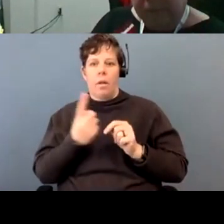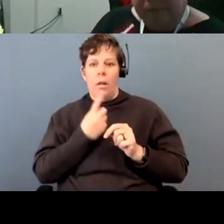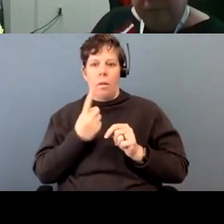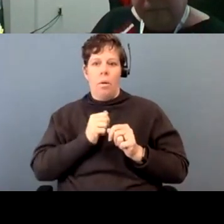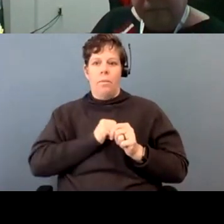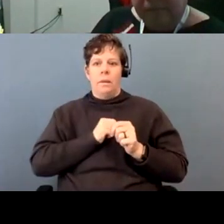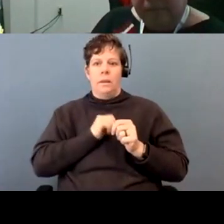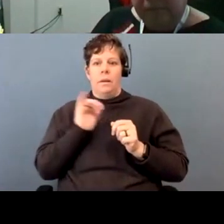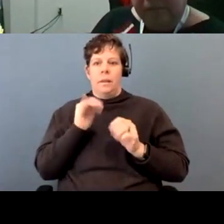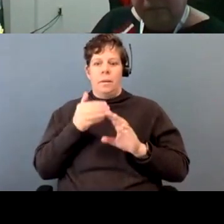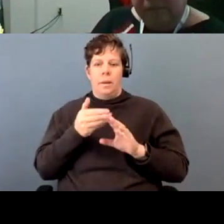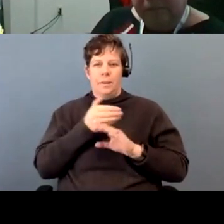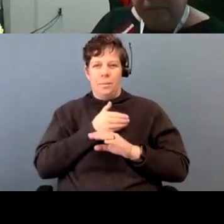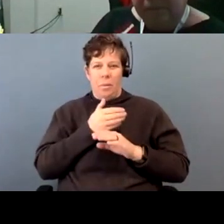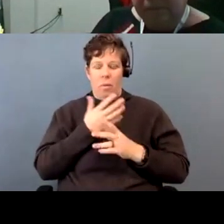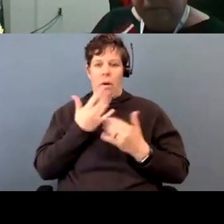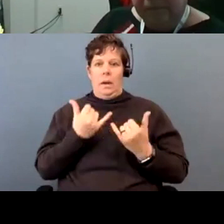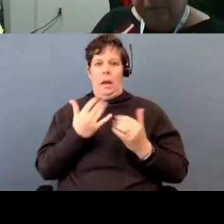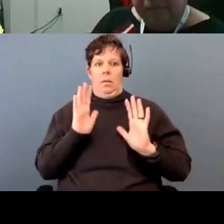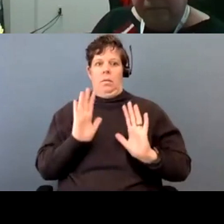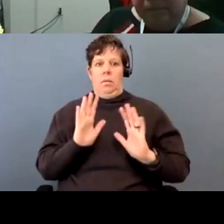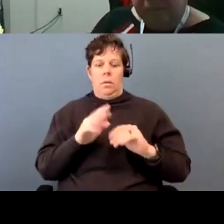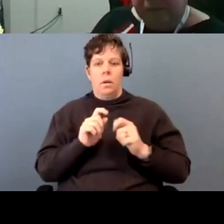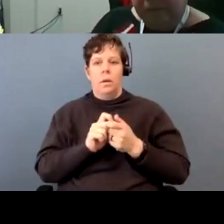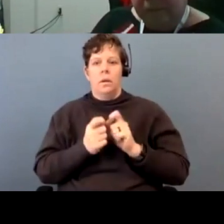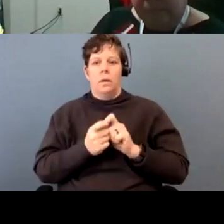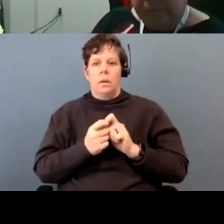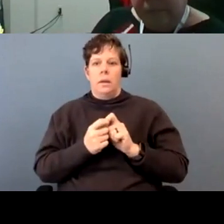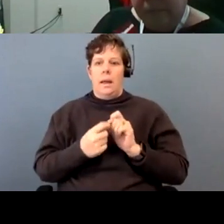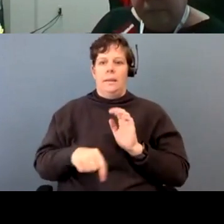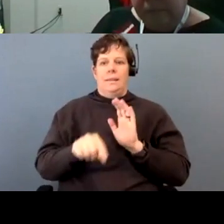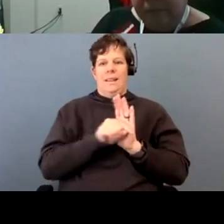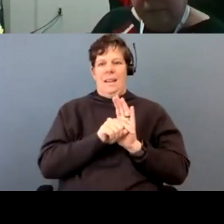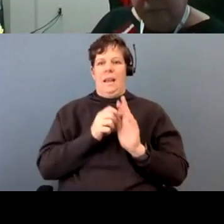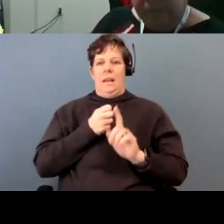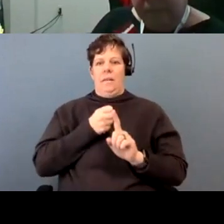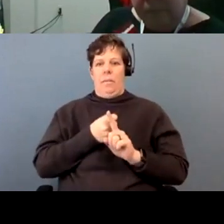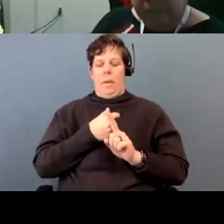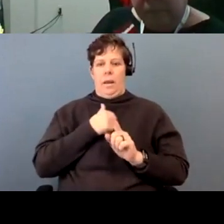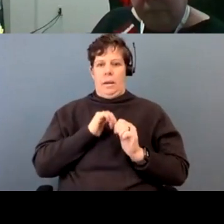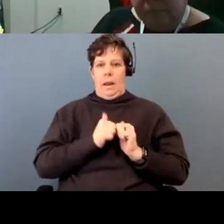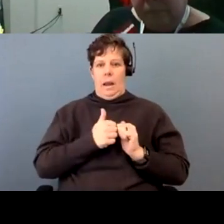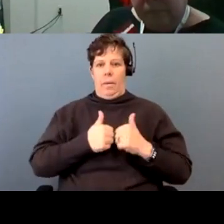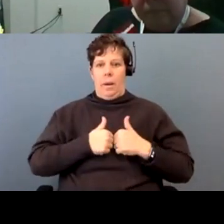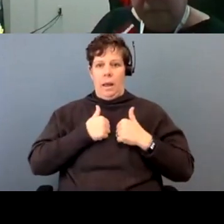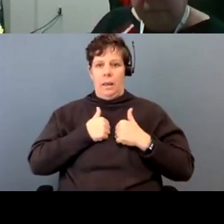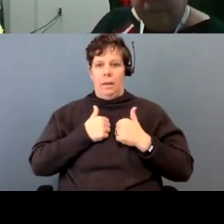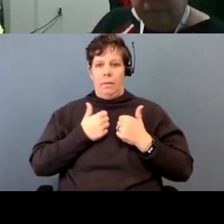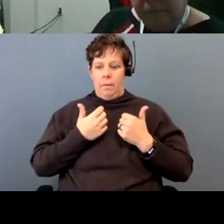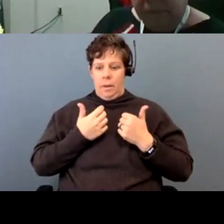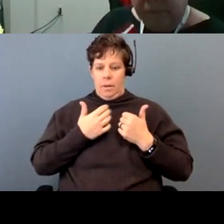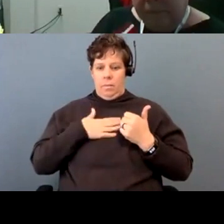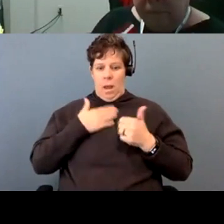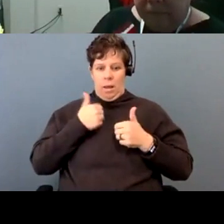So it's kind of like it, it's, uh, it has an adverse effect on the way that we live our lives. We are not living in a liberated space. If I don't,